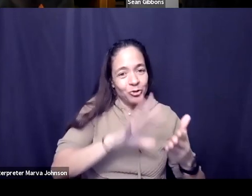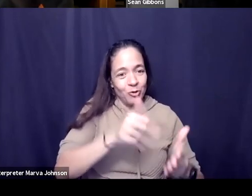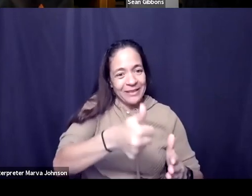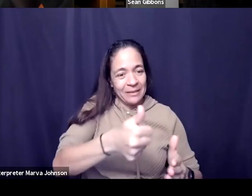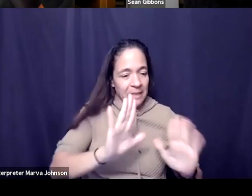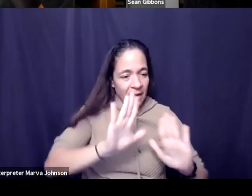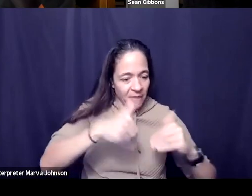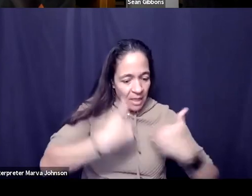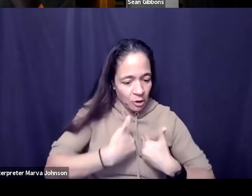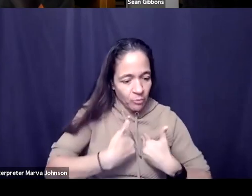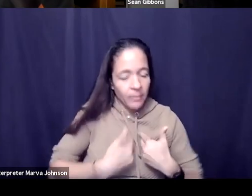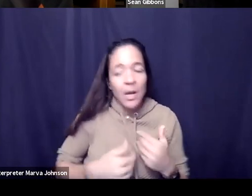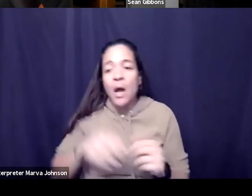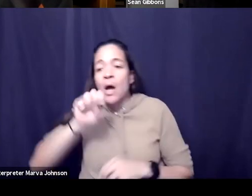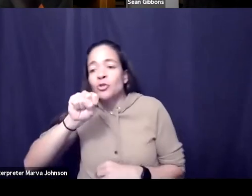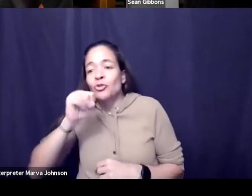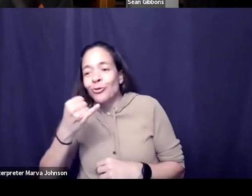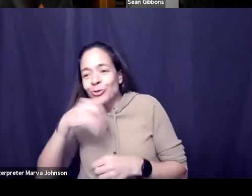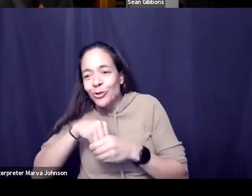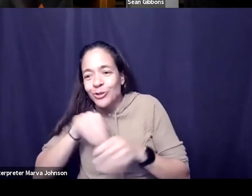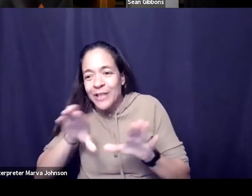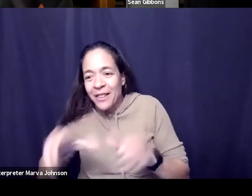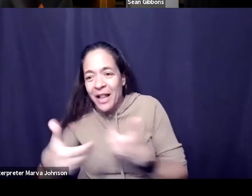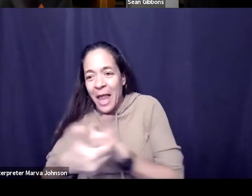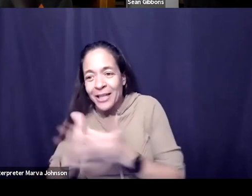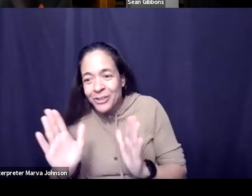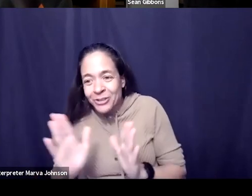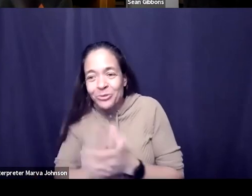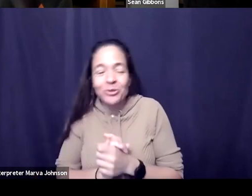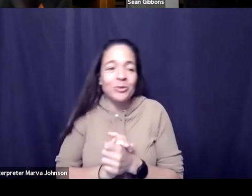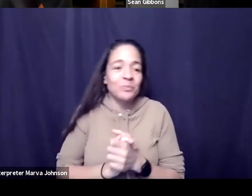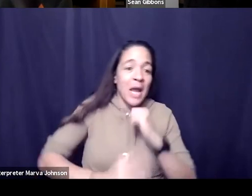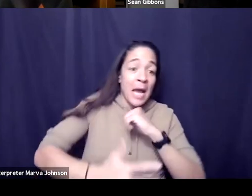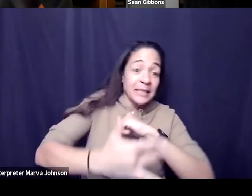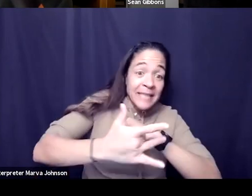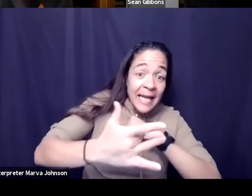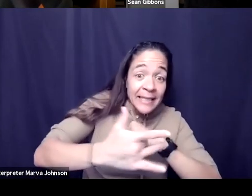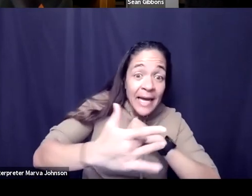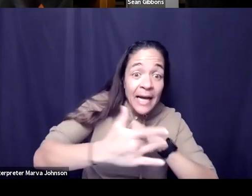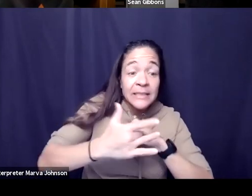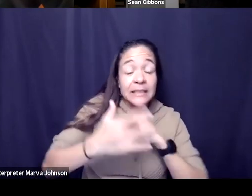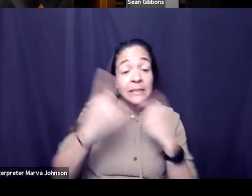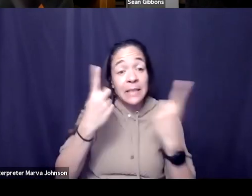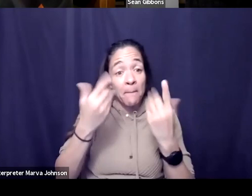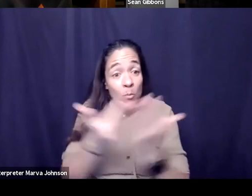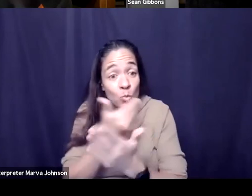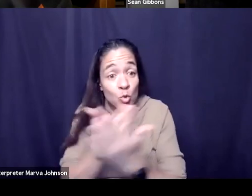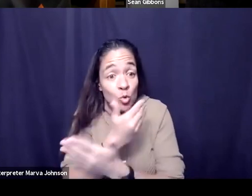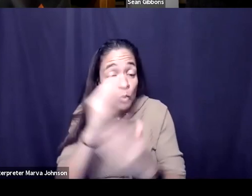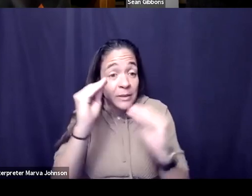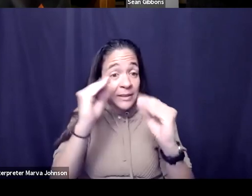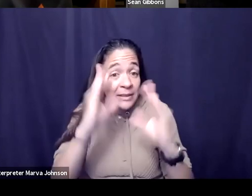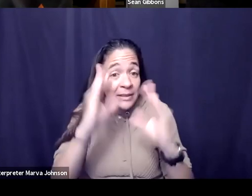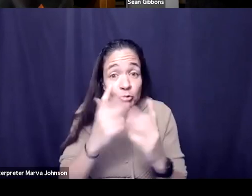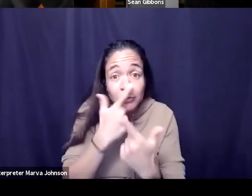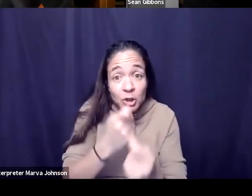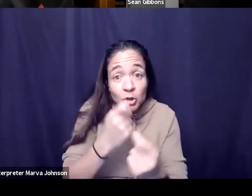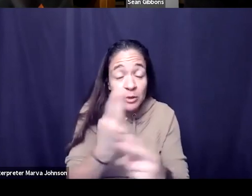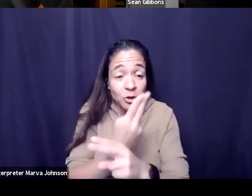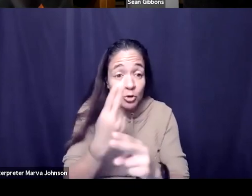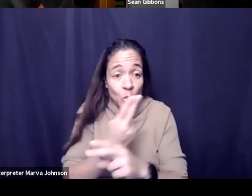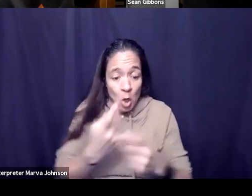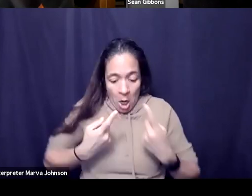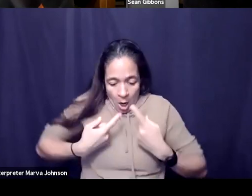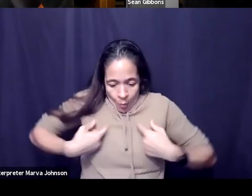it's uh some new type of technology uh or tool that people are interested in using and we you know who